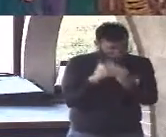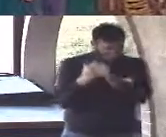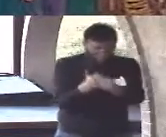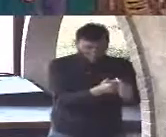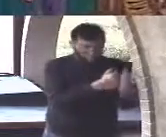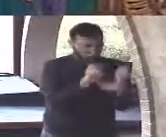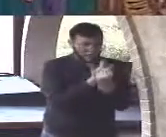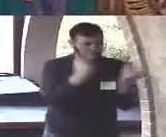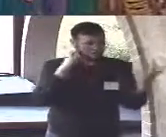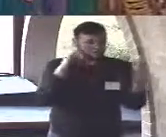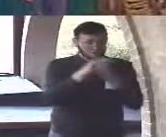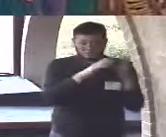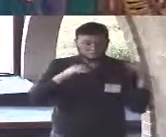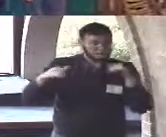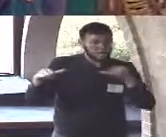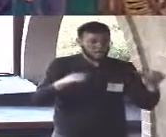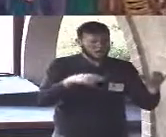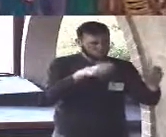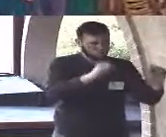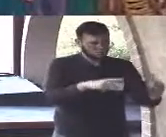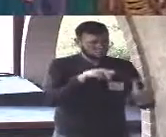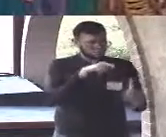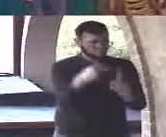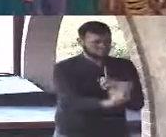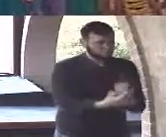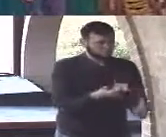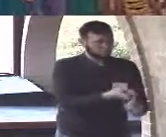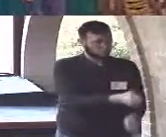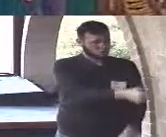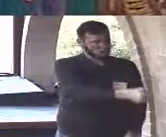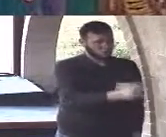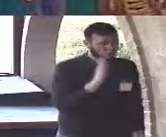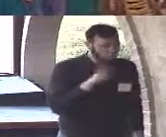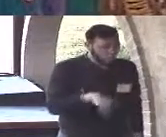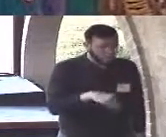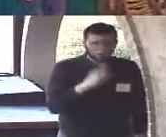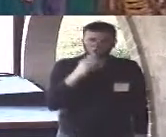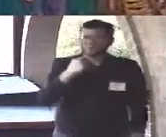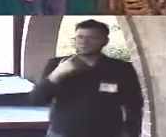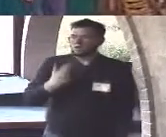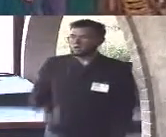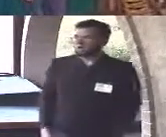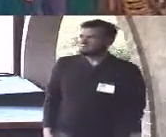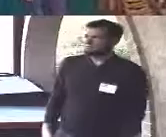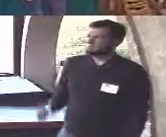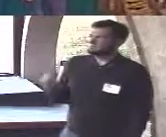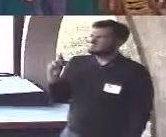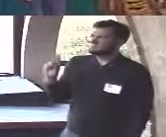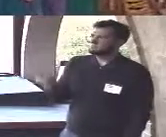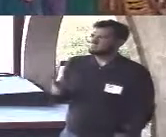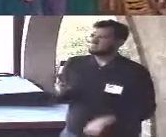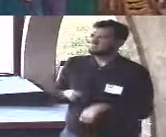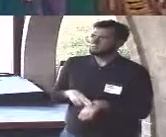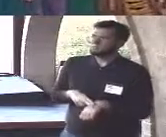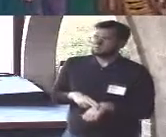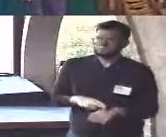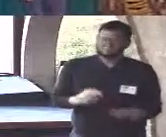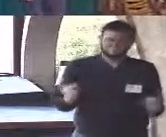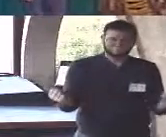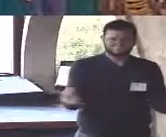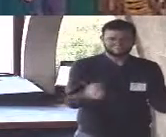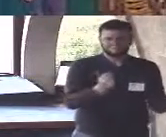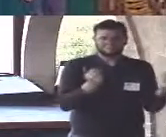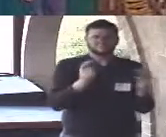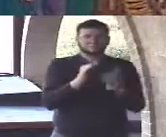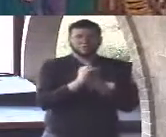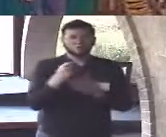in spite of all the great fears of the existentialists we do not have entire generations of suicidal moral